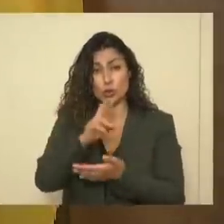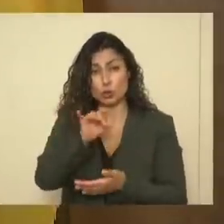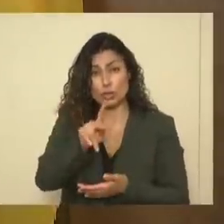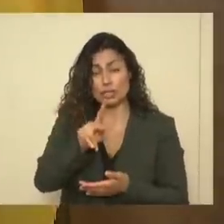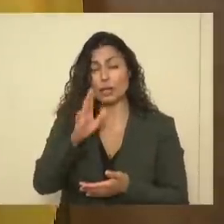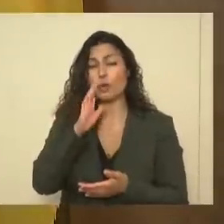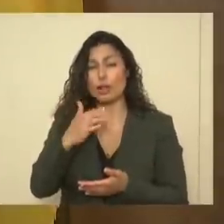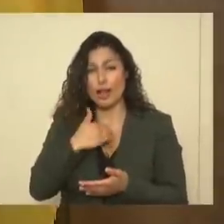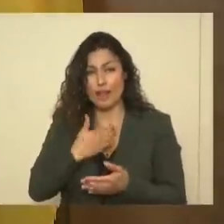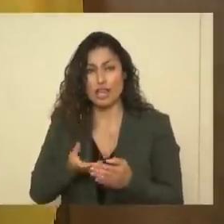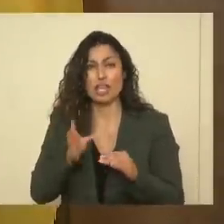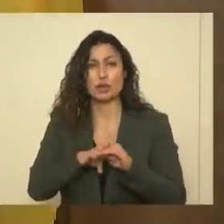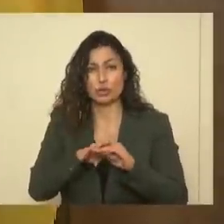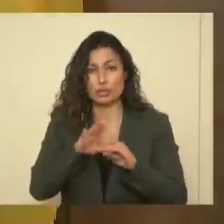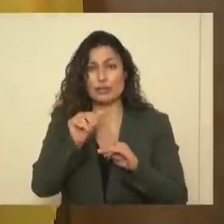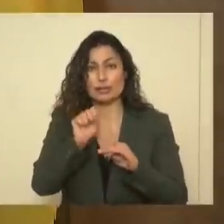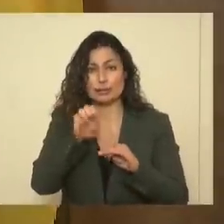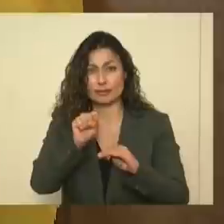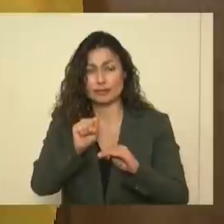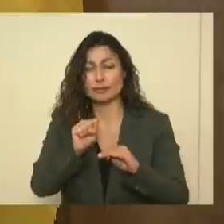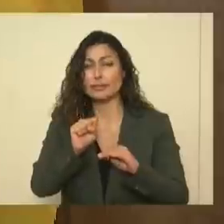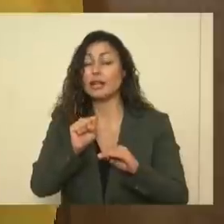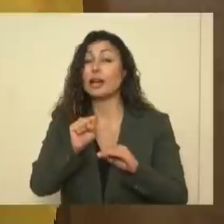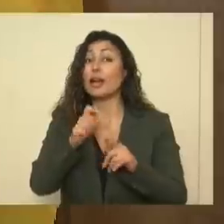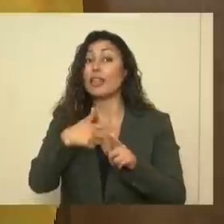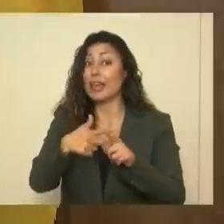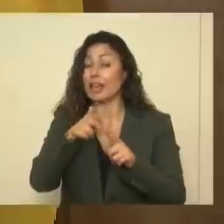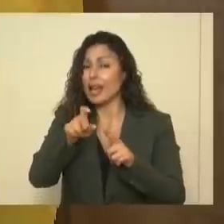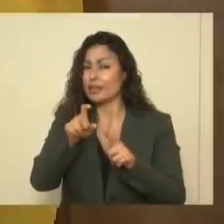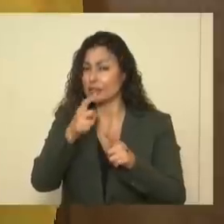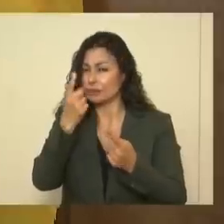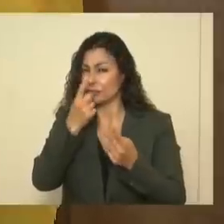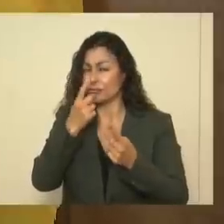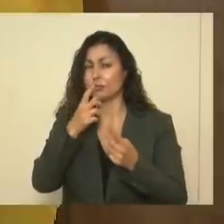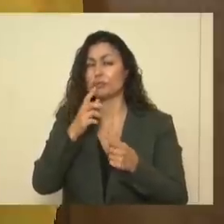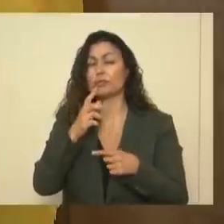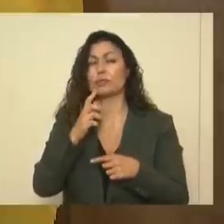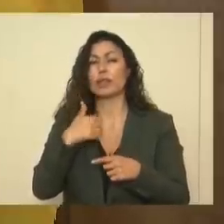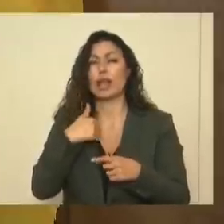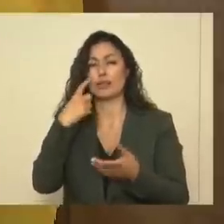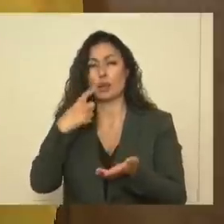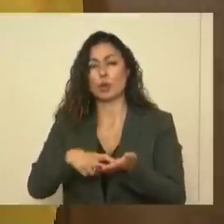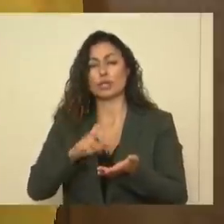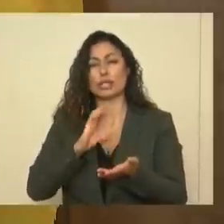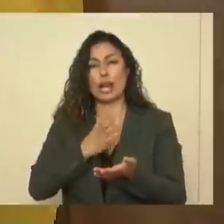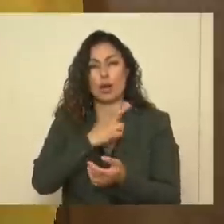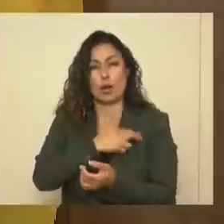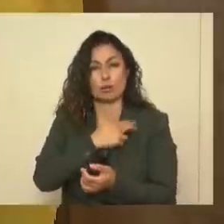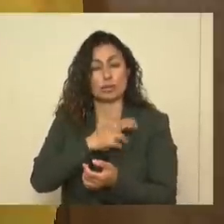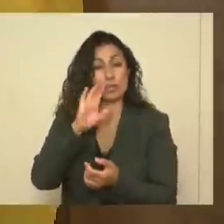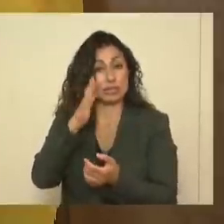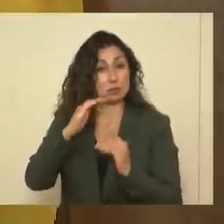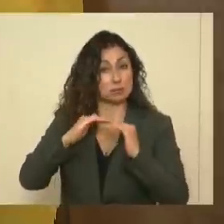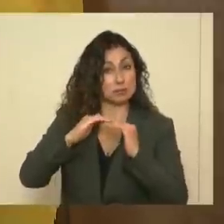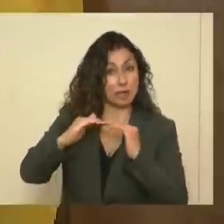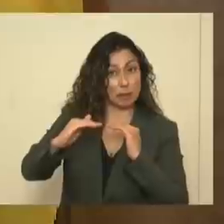you will have an increase in cases. The question then is, I've seen that our hospitalizations seem stable,